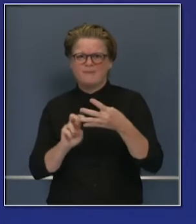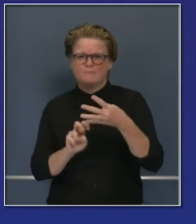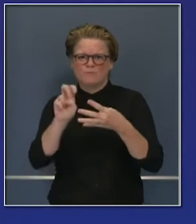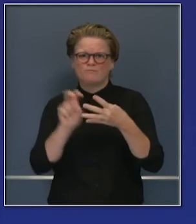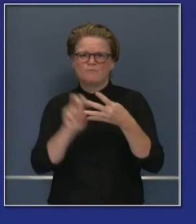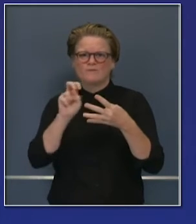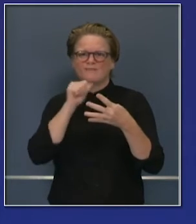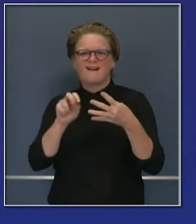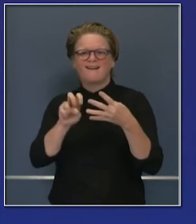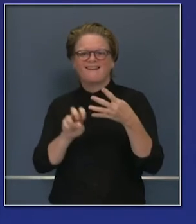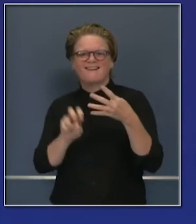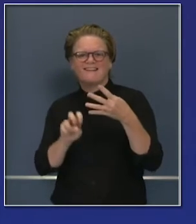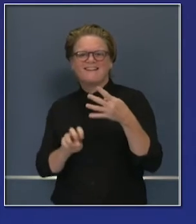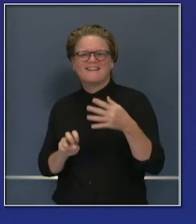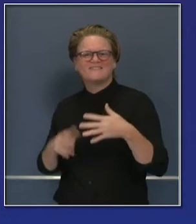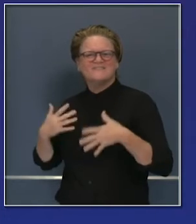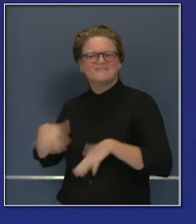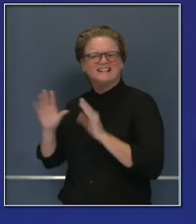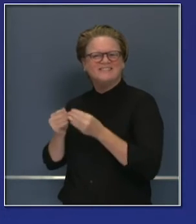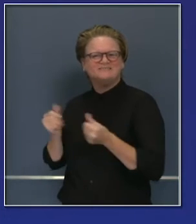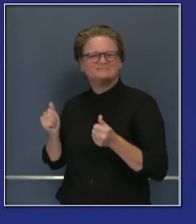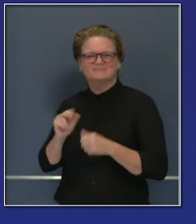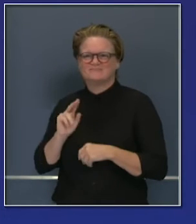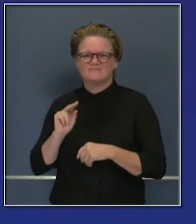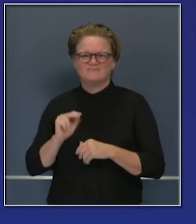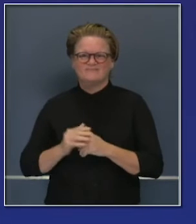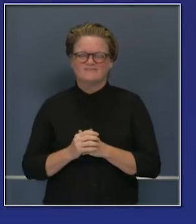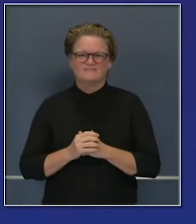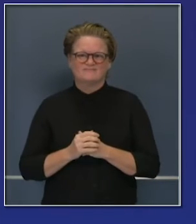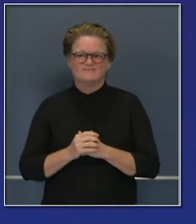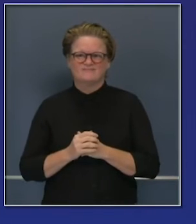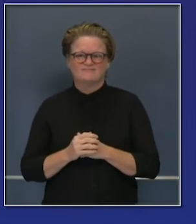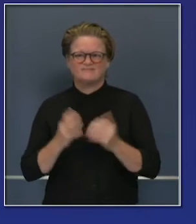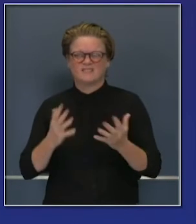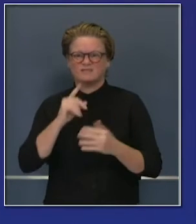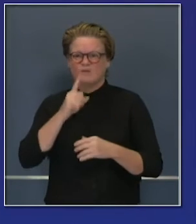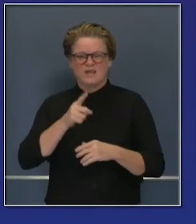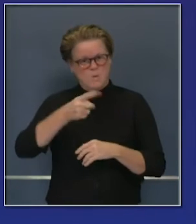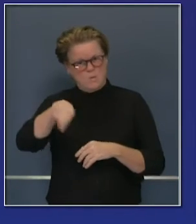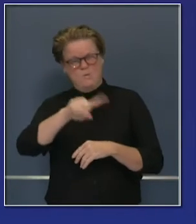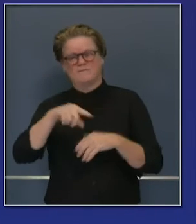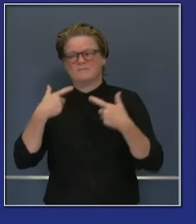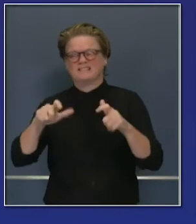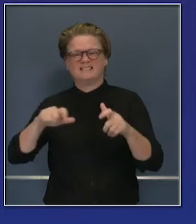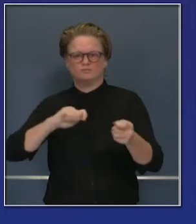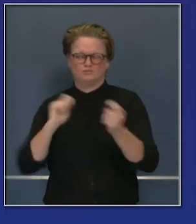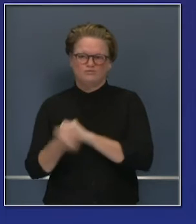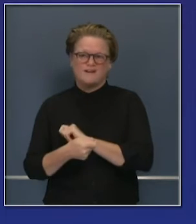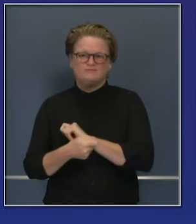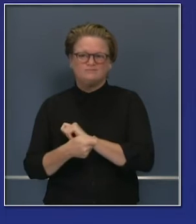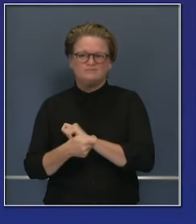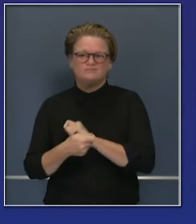back also must make industry or sectoral changes urgently. Instead of a 72-hour wait period, we want to see